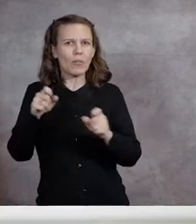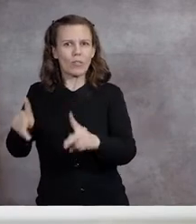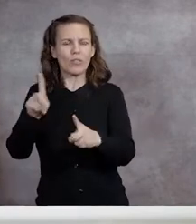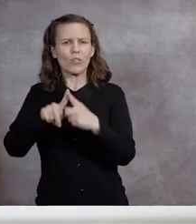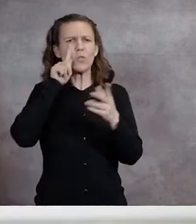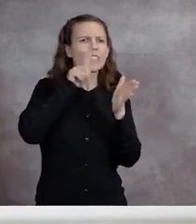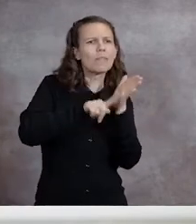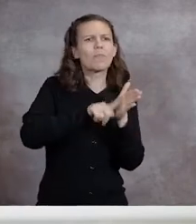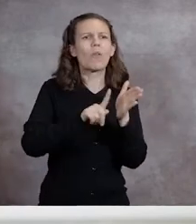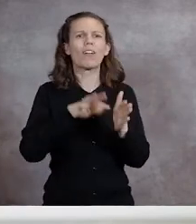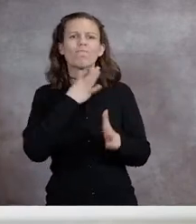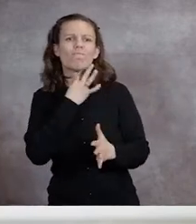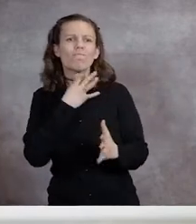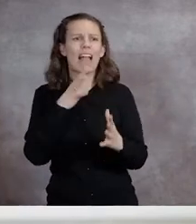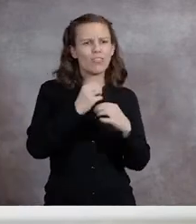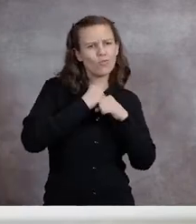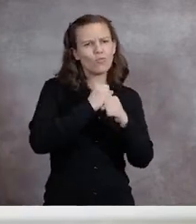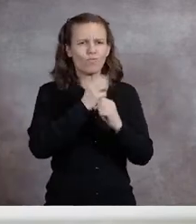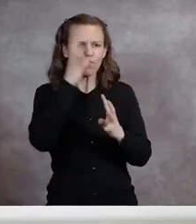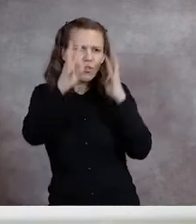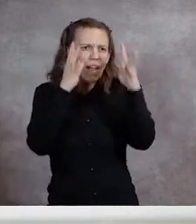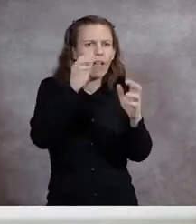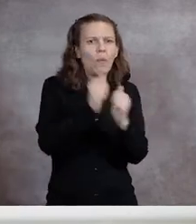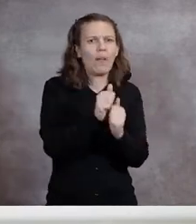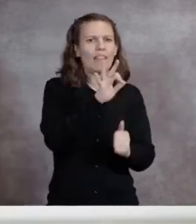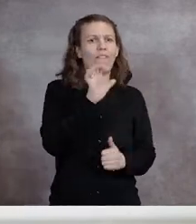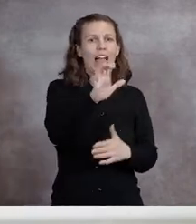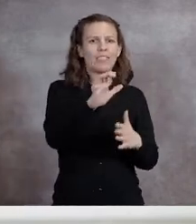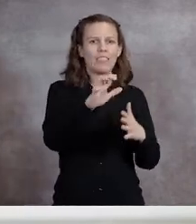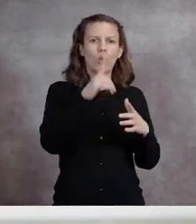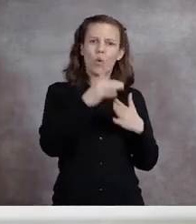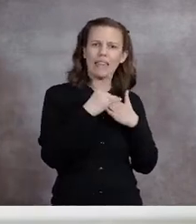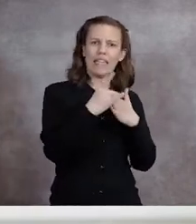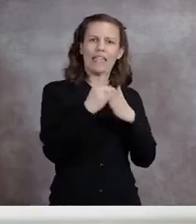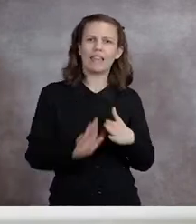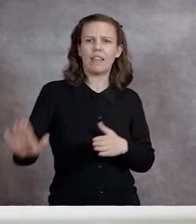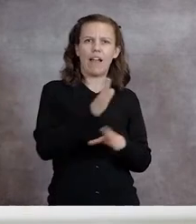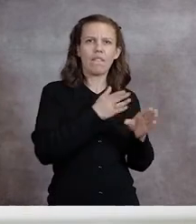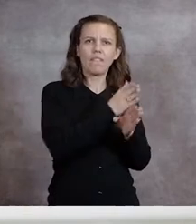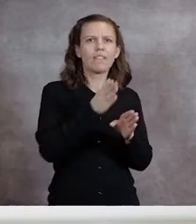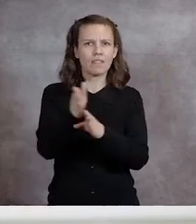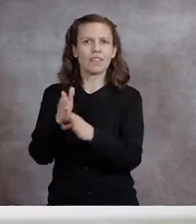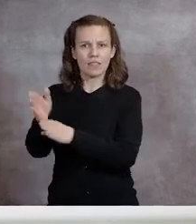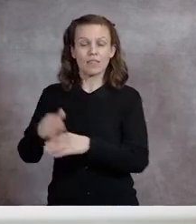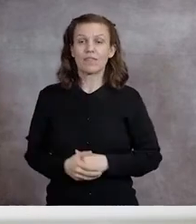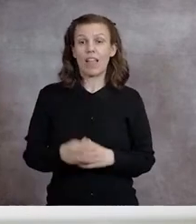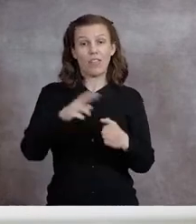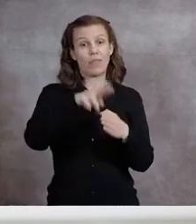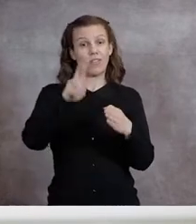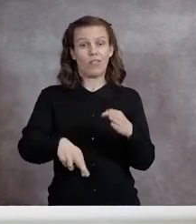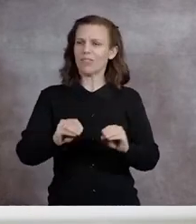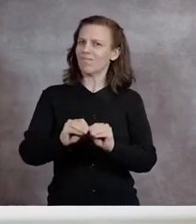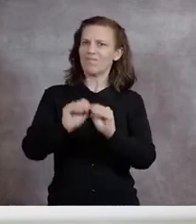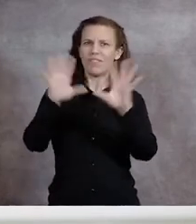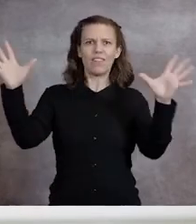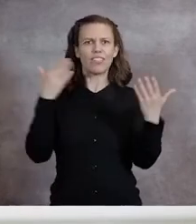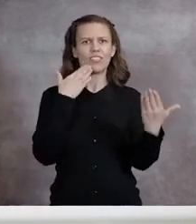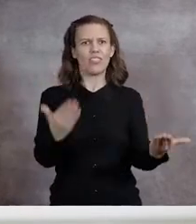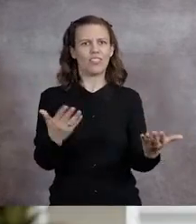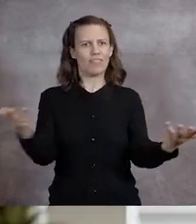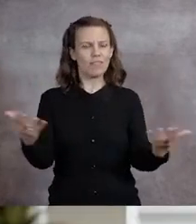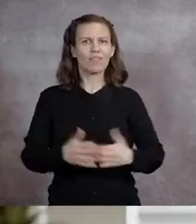to explore and create with faculty at the forefront of their respective disciplines. And the results speak for themselves.